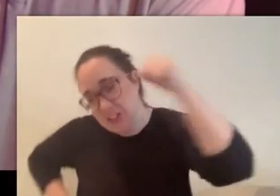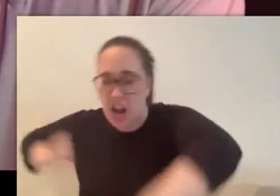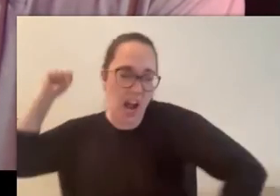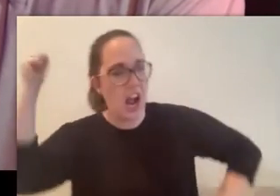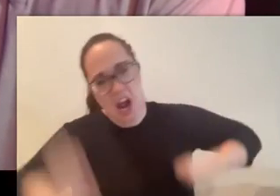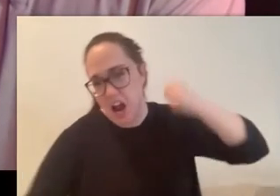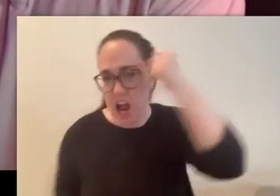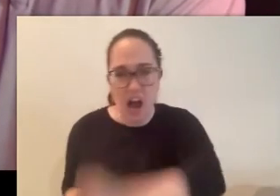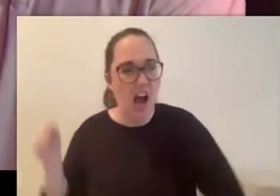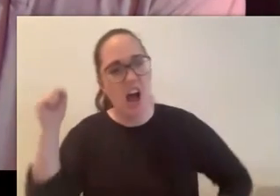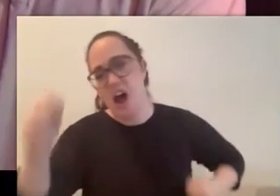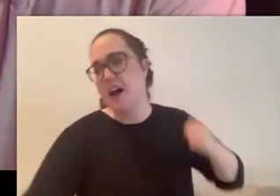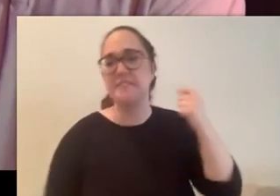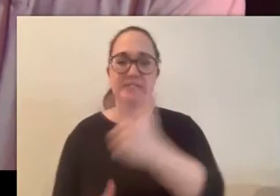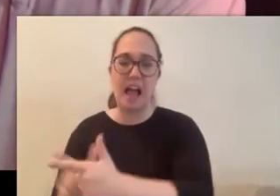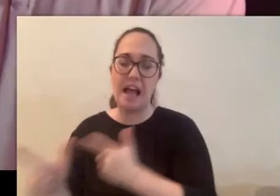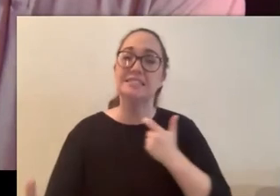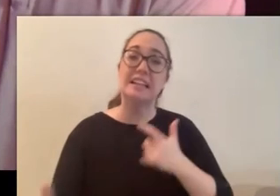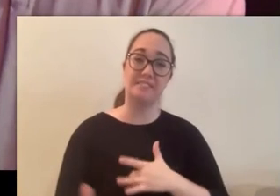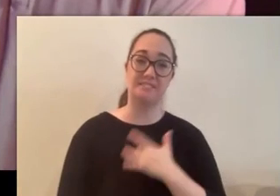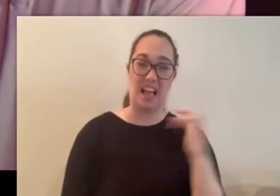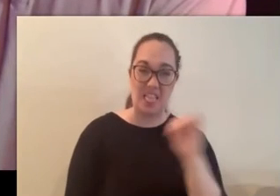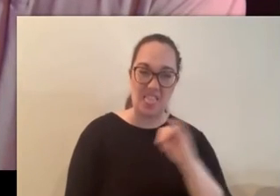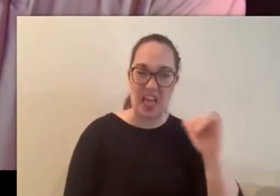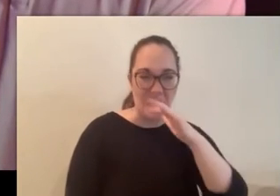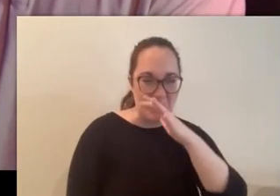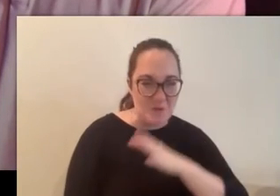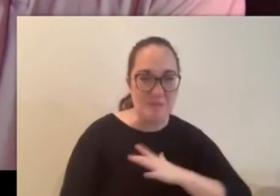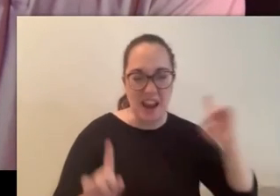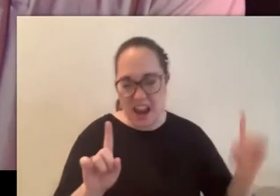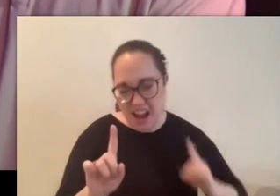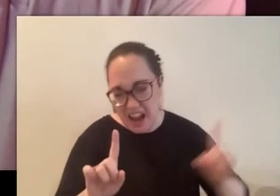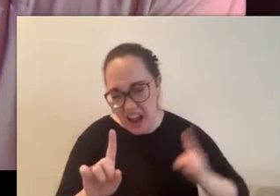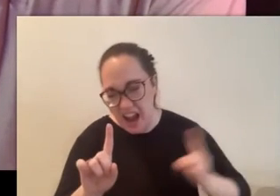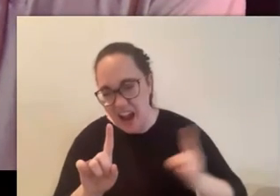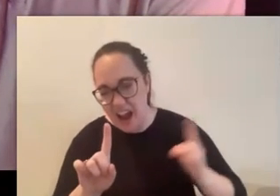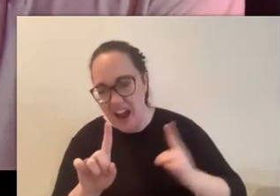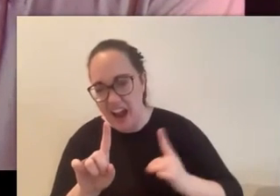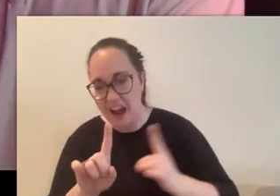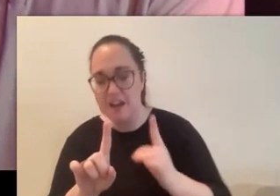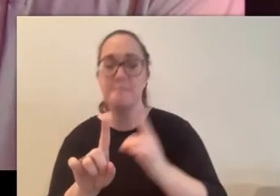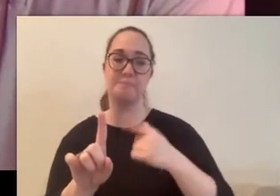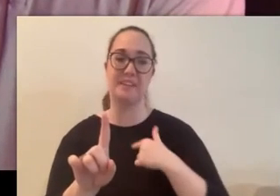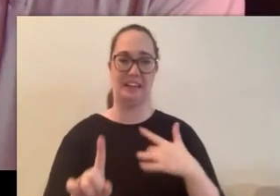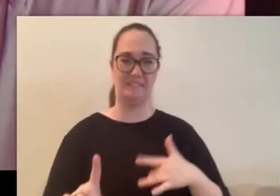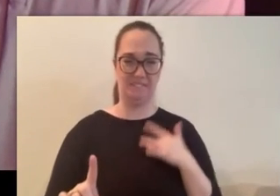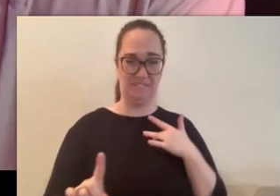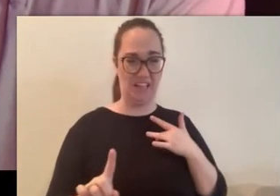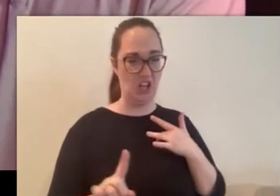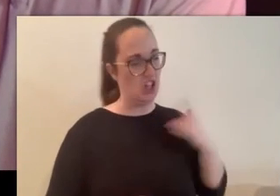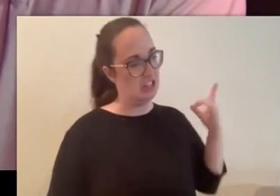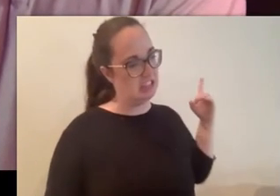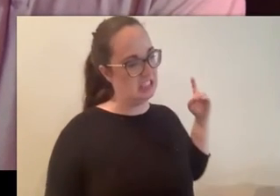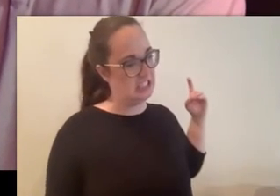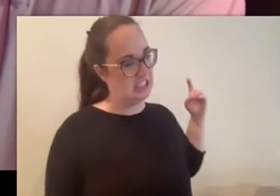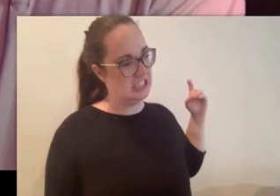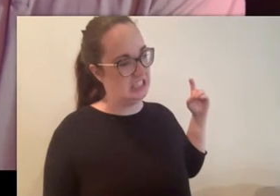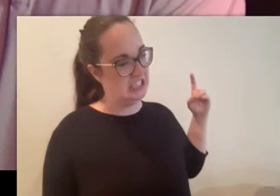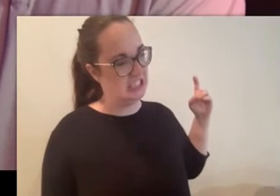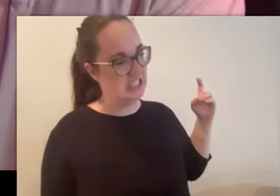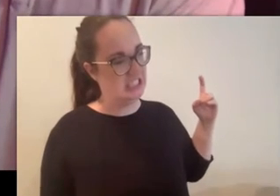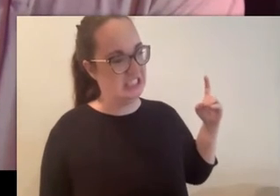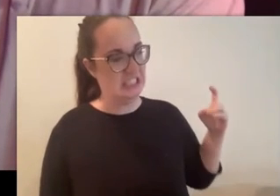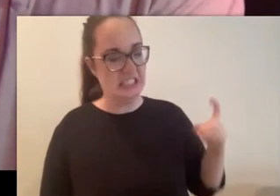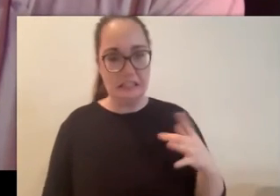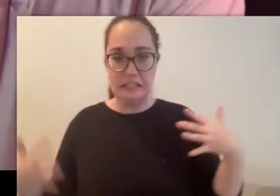yet i felt like the crying woman was was getting closer to me i could feel her presence in this my stomach went into knots this over terror